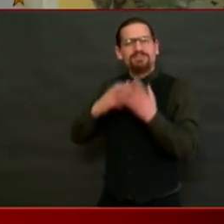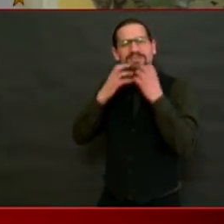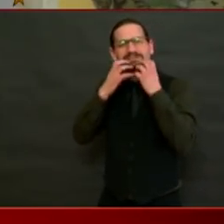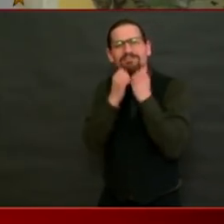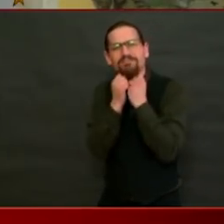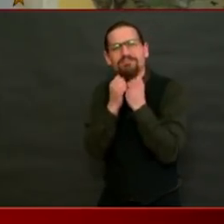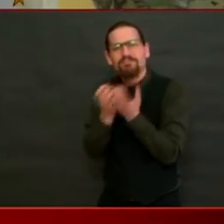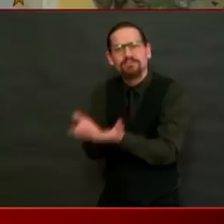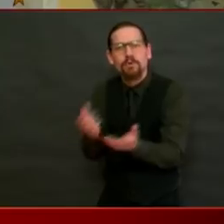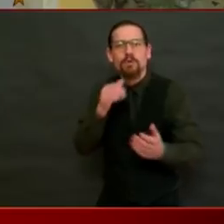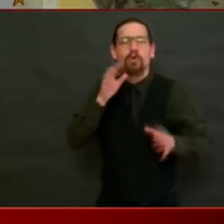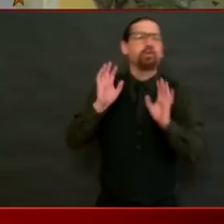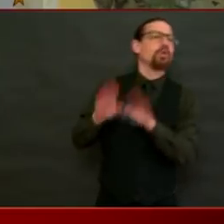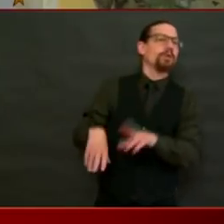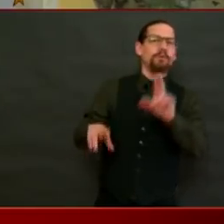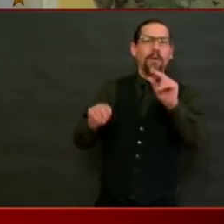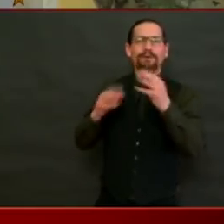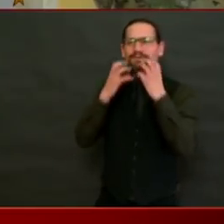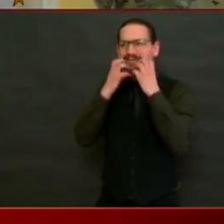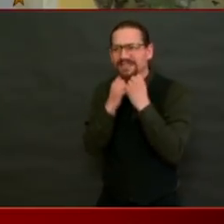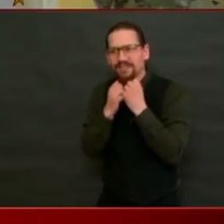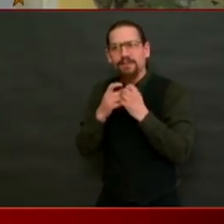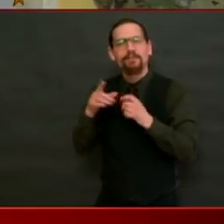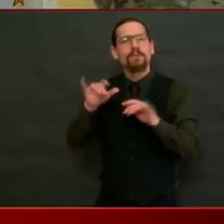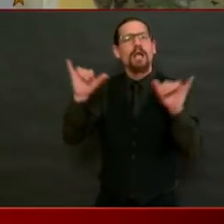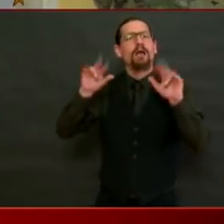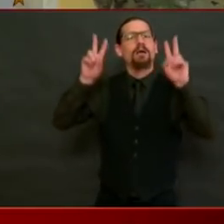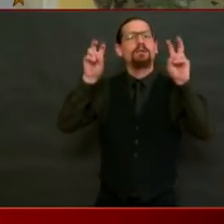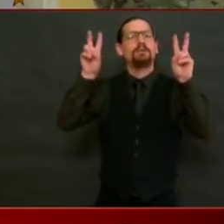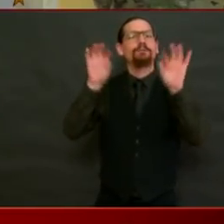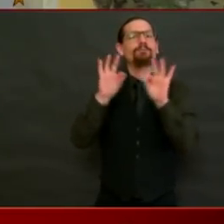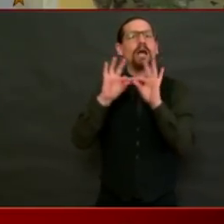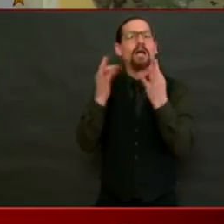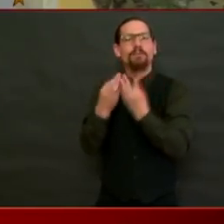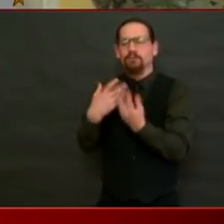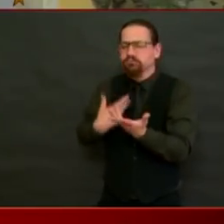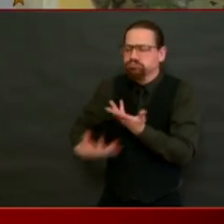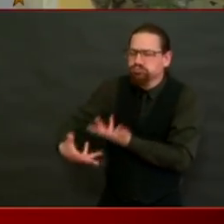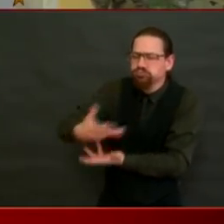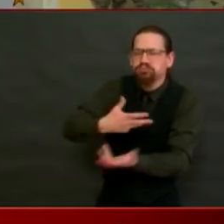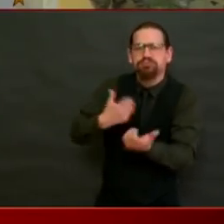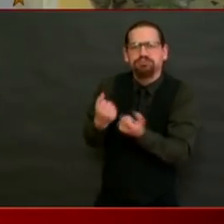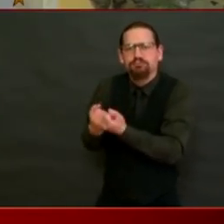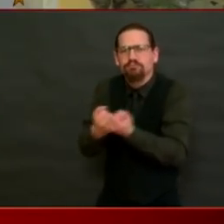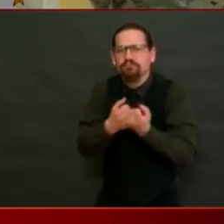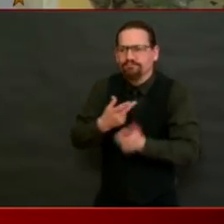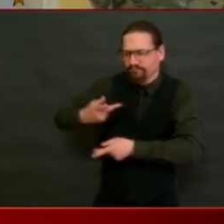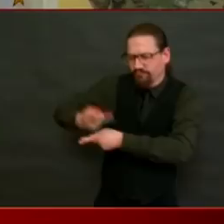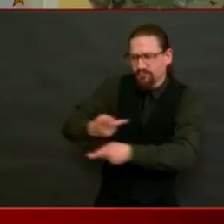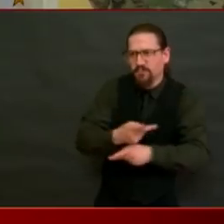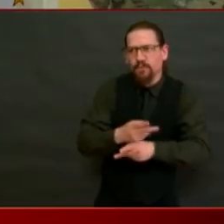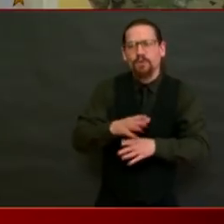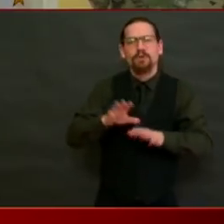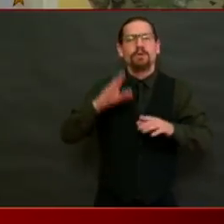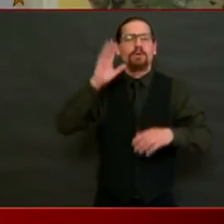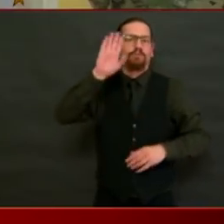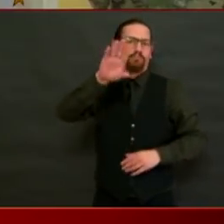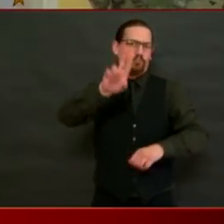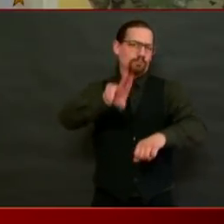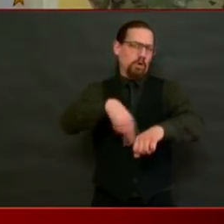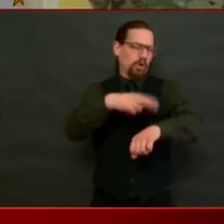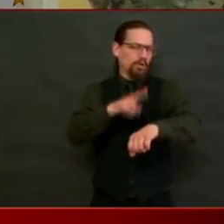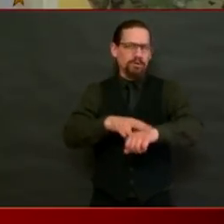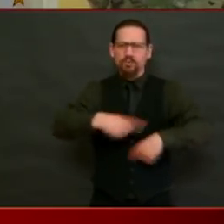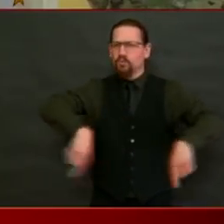We know it is normal to have fears and concerns about what's going on. We have known from the beginning that